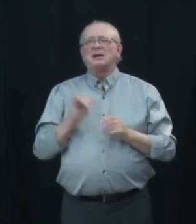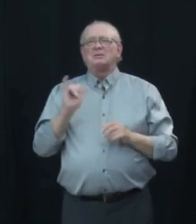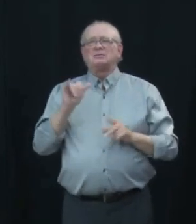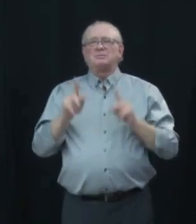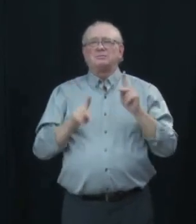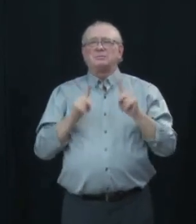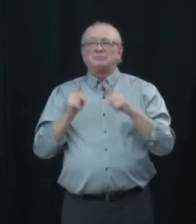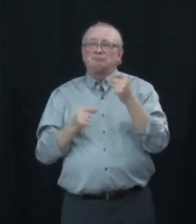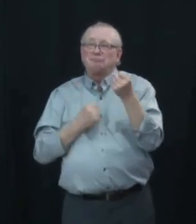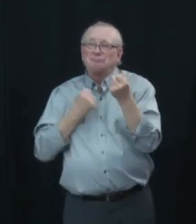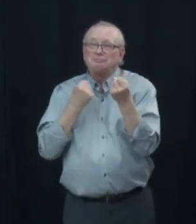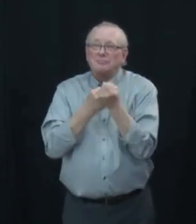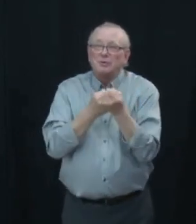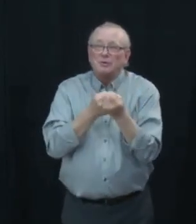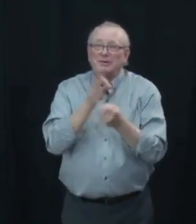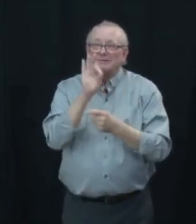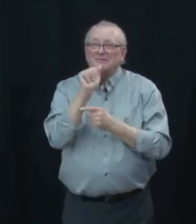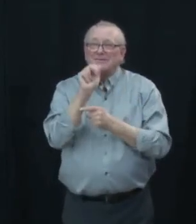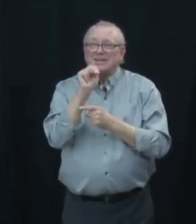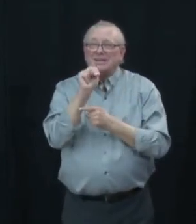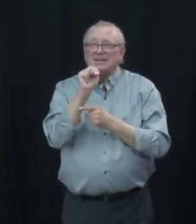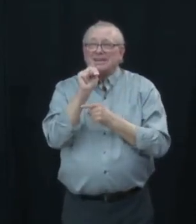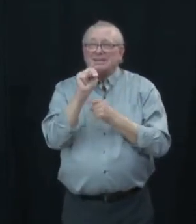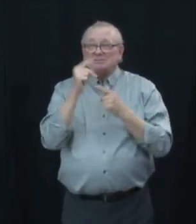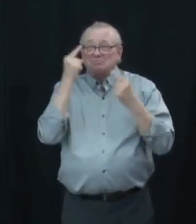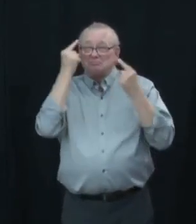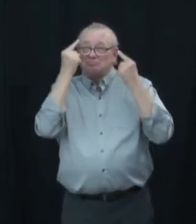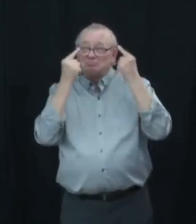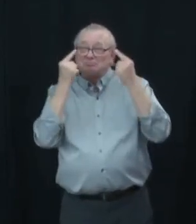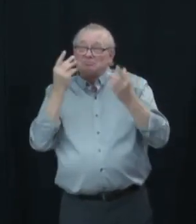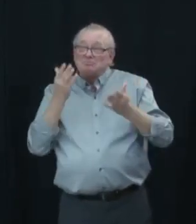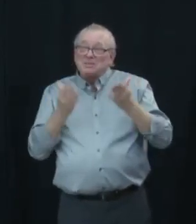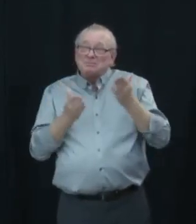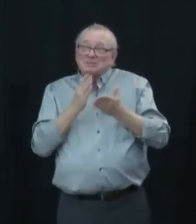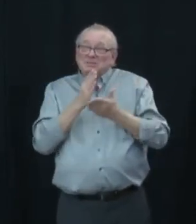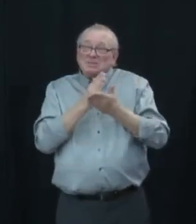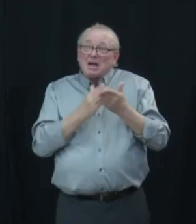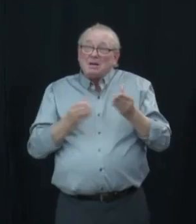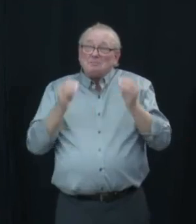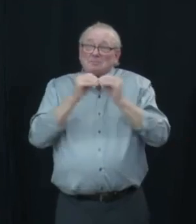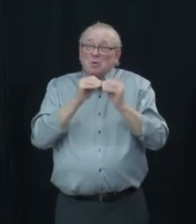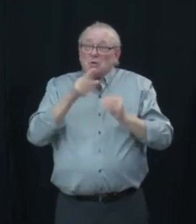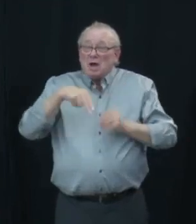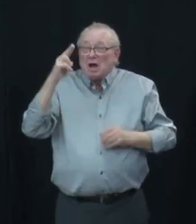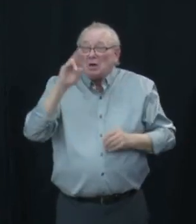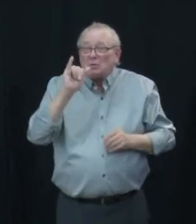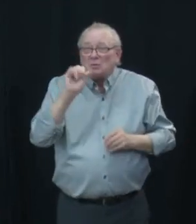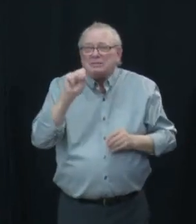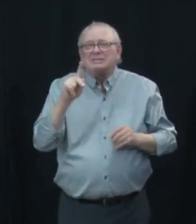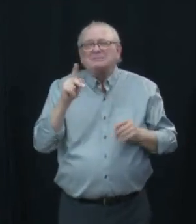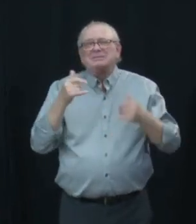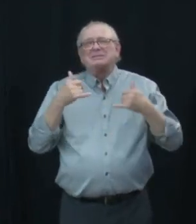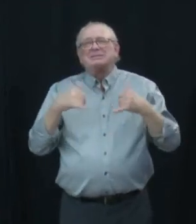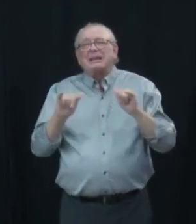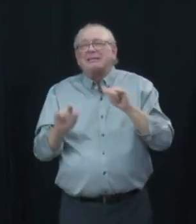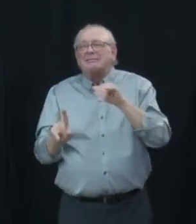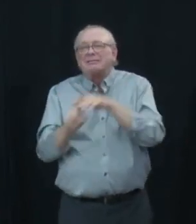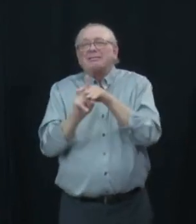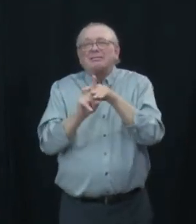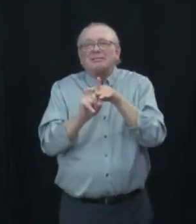the fans to be considering that there may be people who have higher risk who want to still attend and so if there